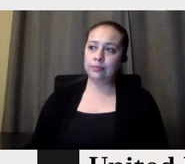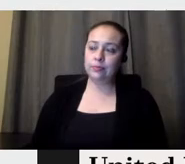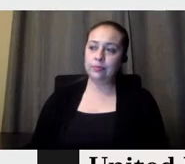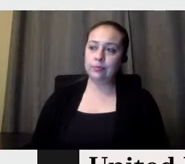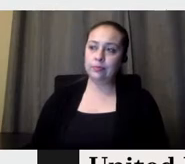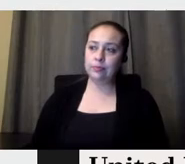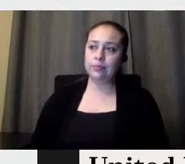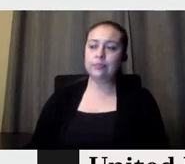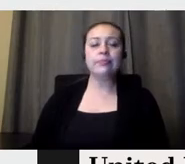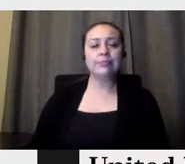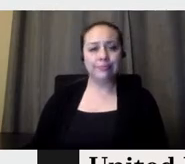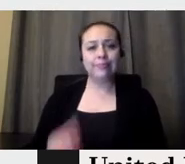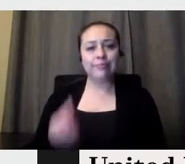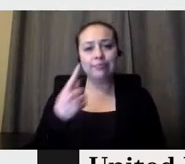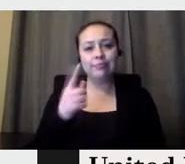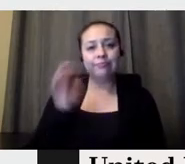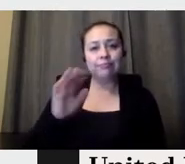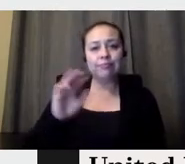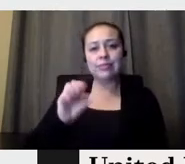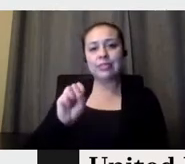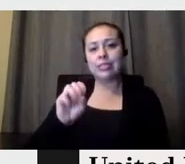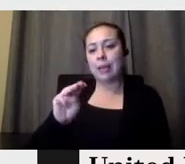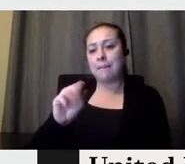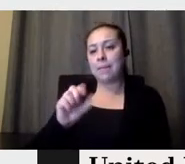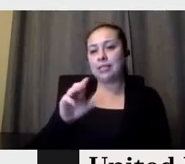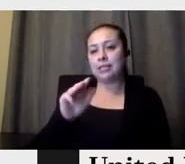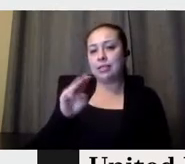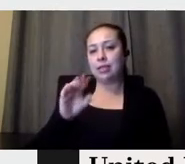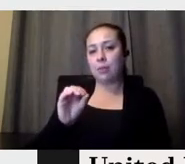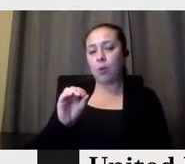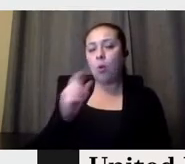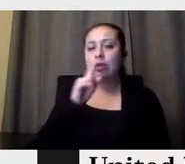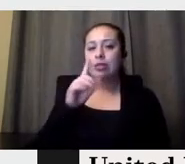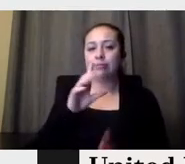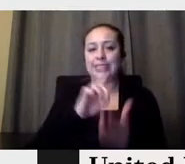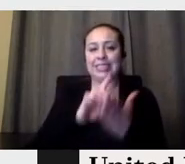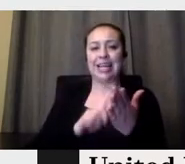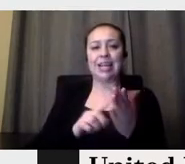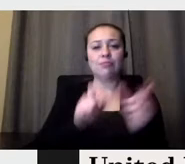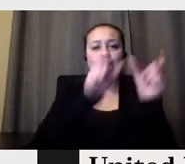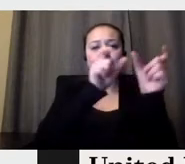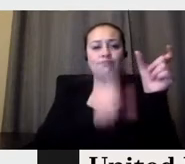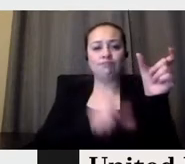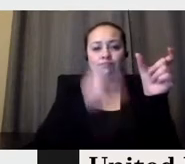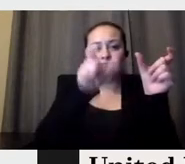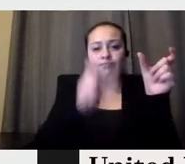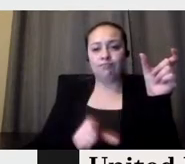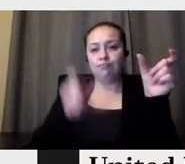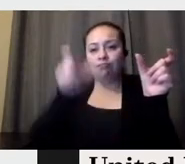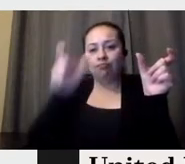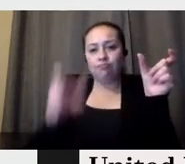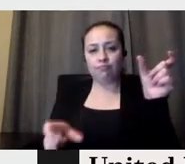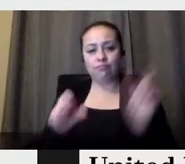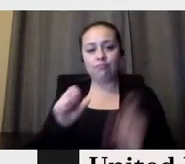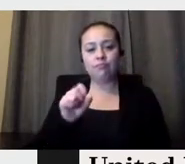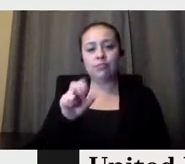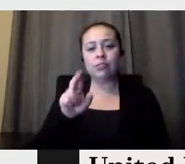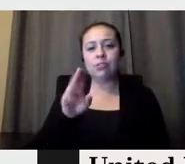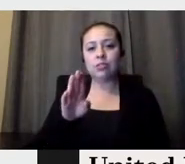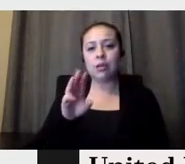that Massimo did back in the day. But also here is, mixed with the, with the, with the Italian flag.